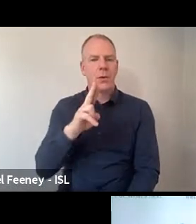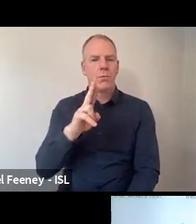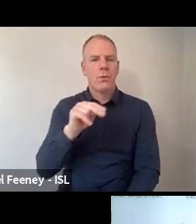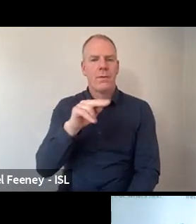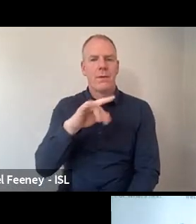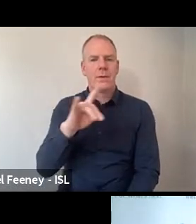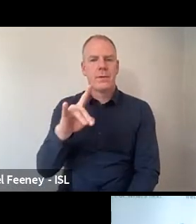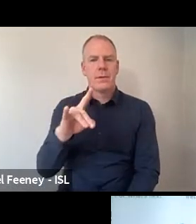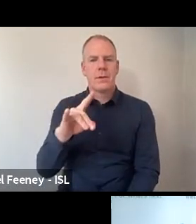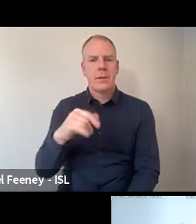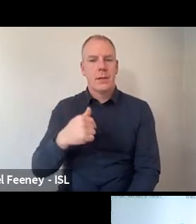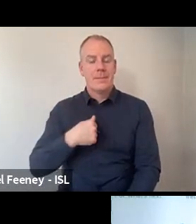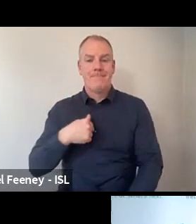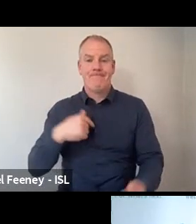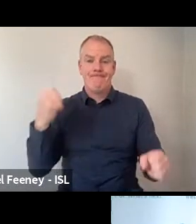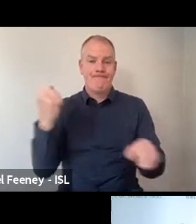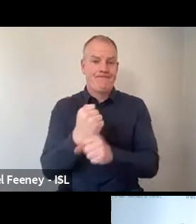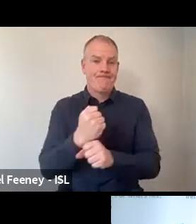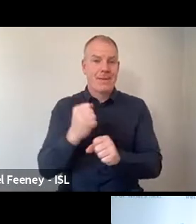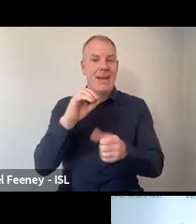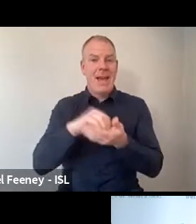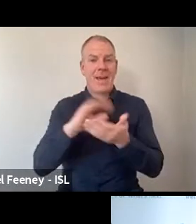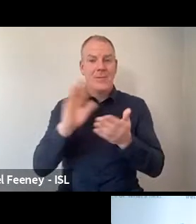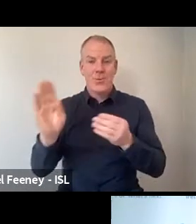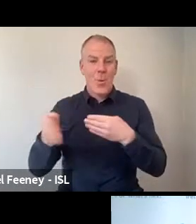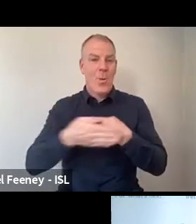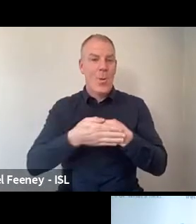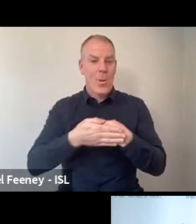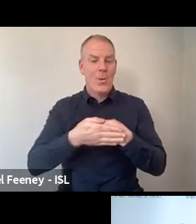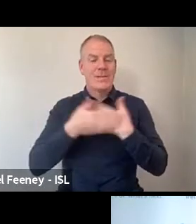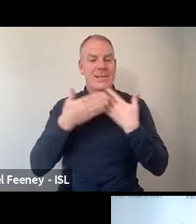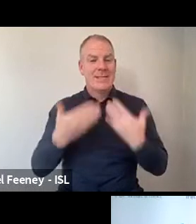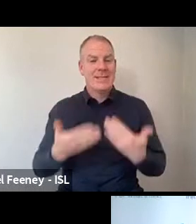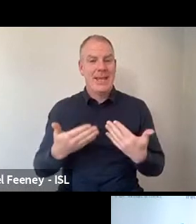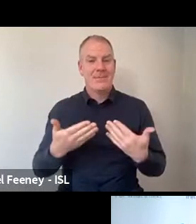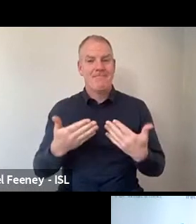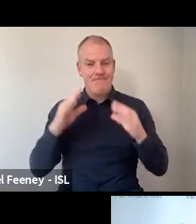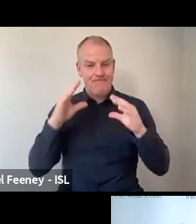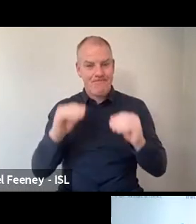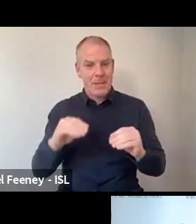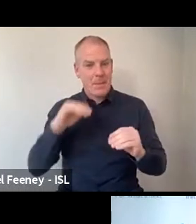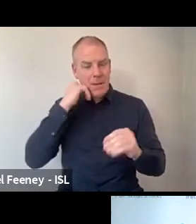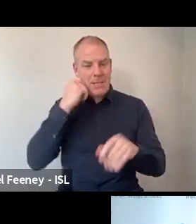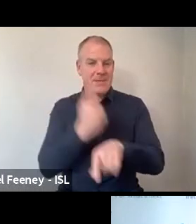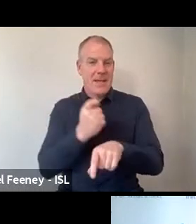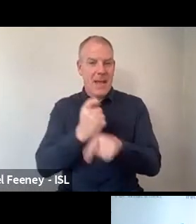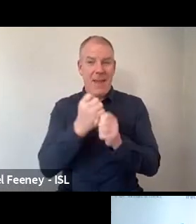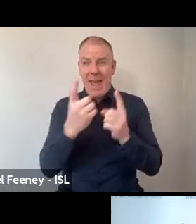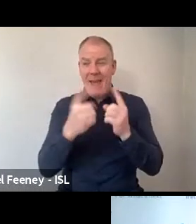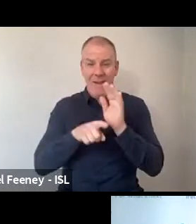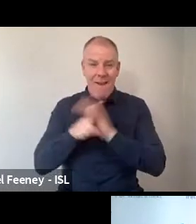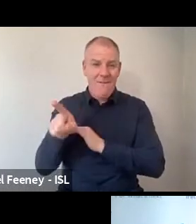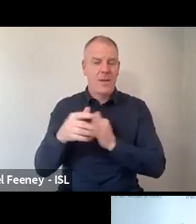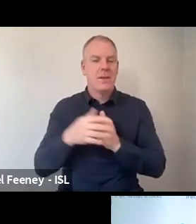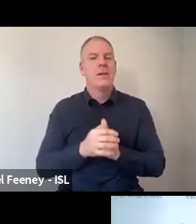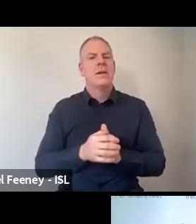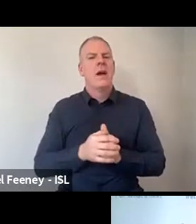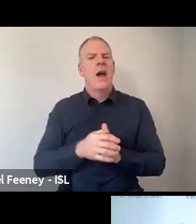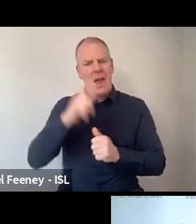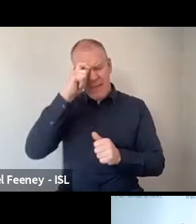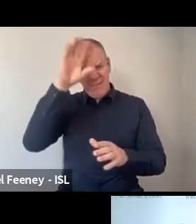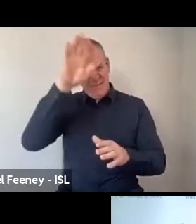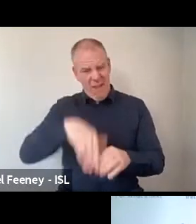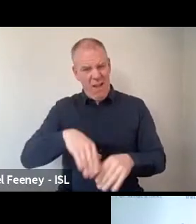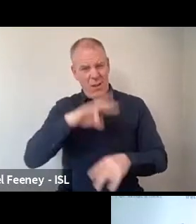I am unfortunately going to draw us to a close there in the interest of time for everyone. I think we've covered all the